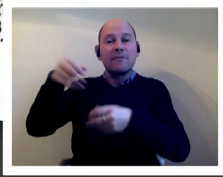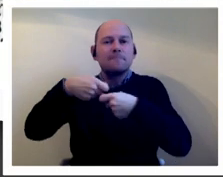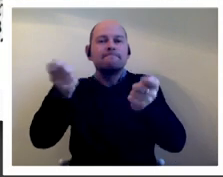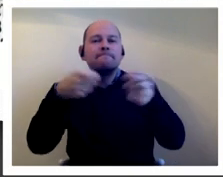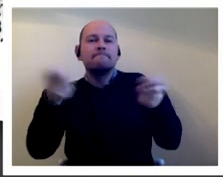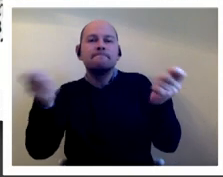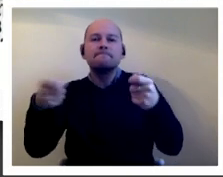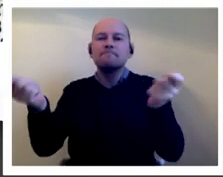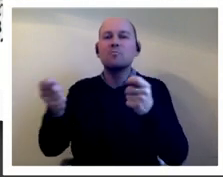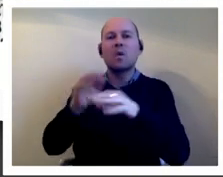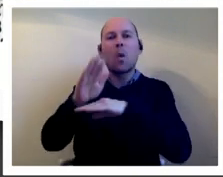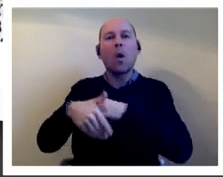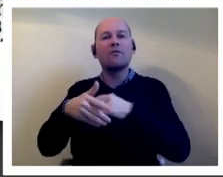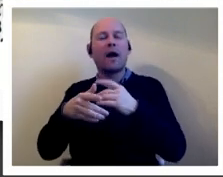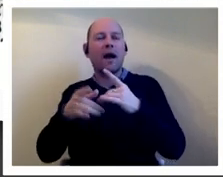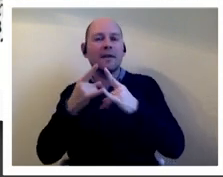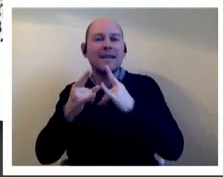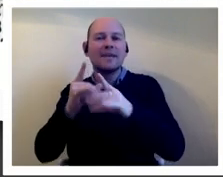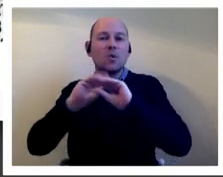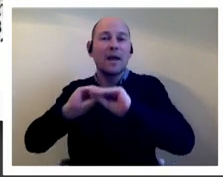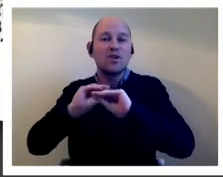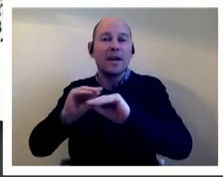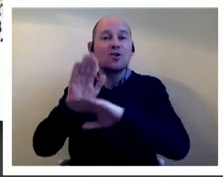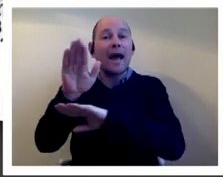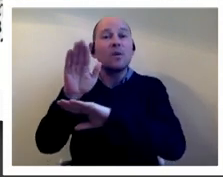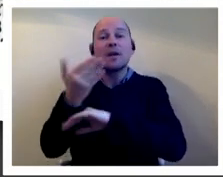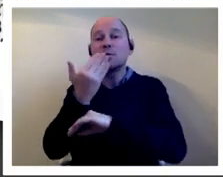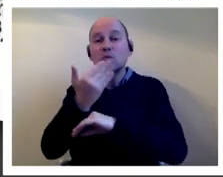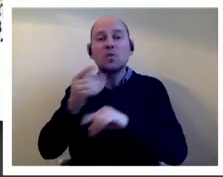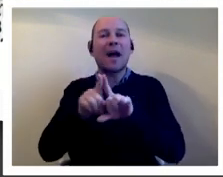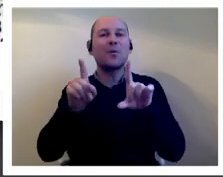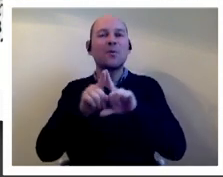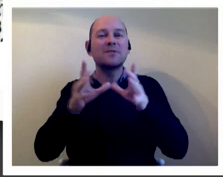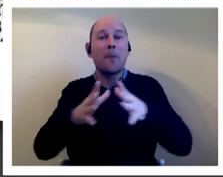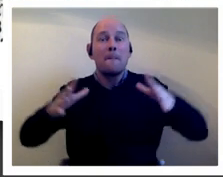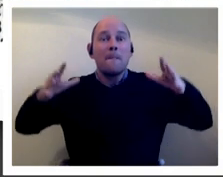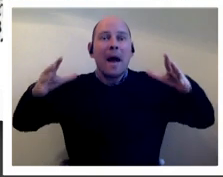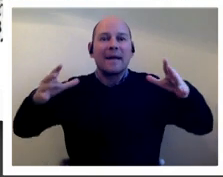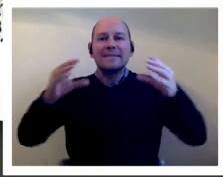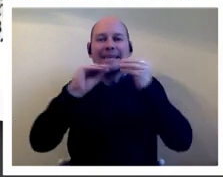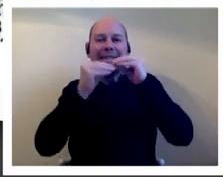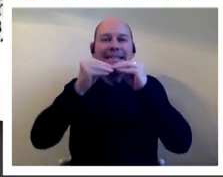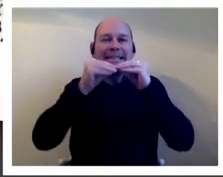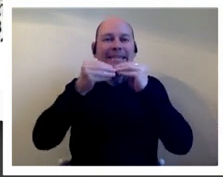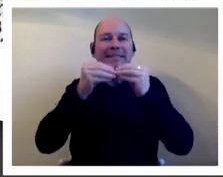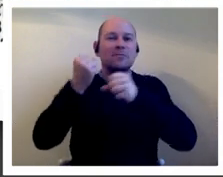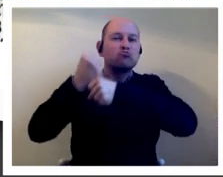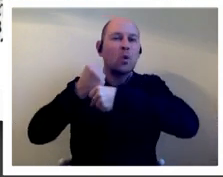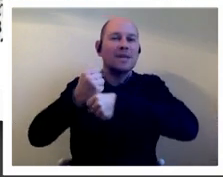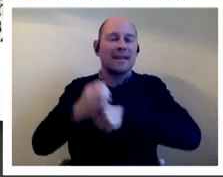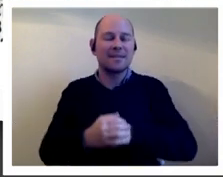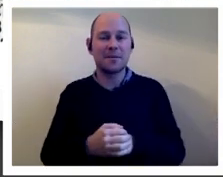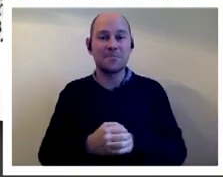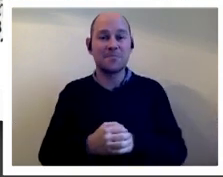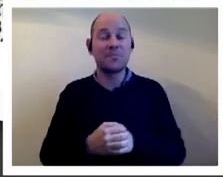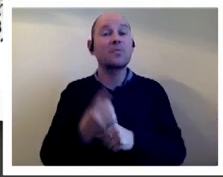schools and they carried out mass kissings in public spaces now it was at one of these kissings held